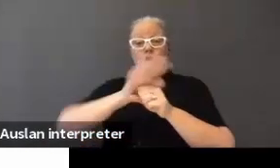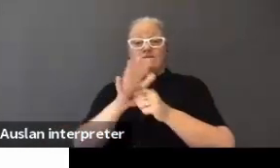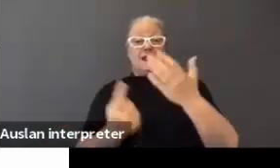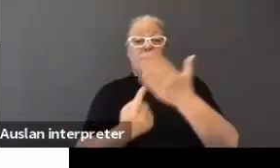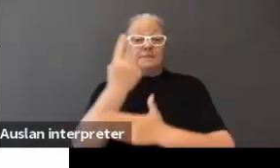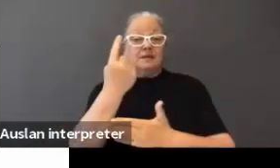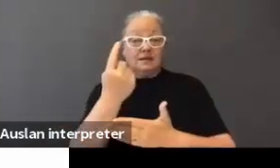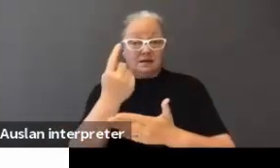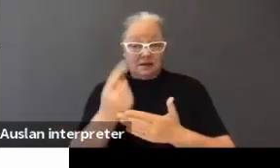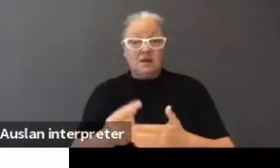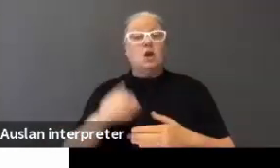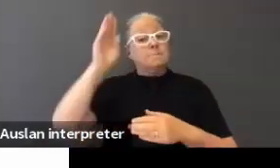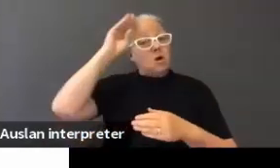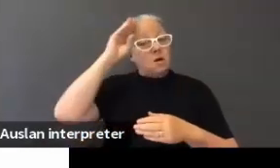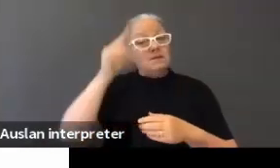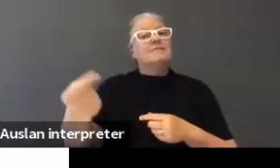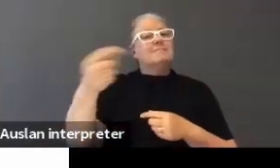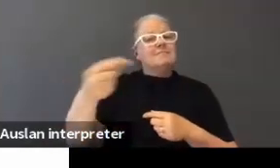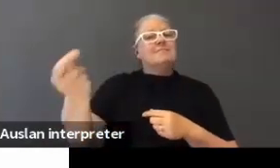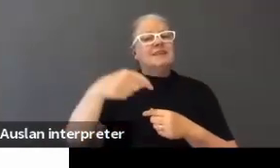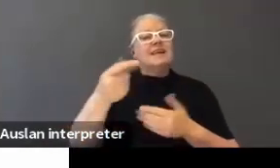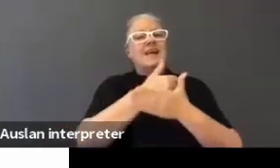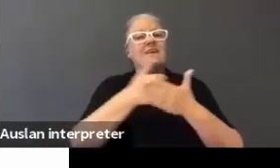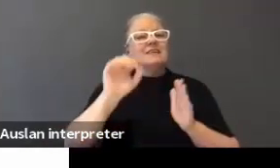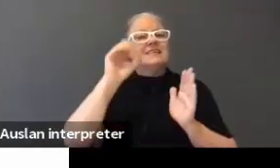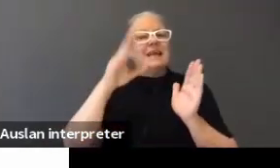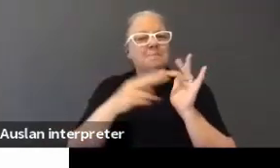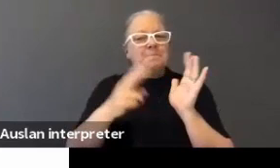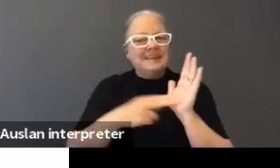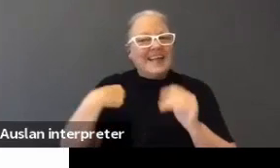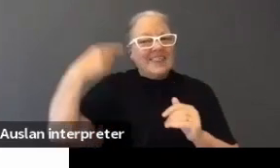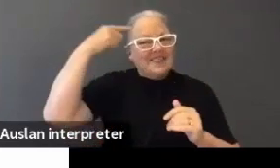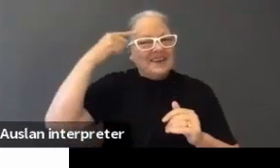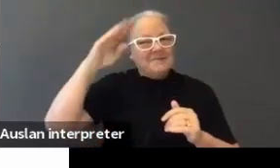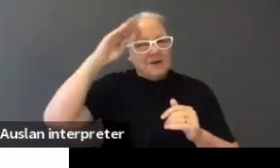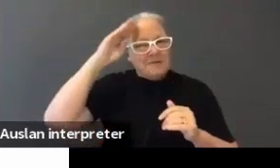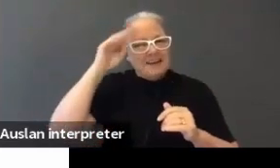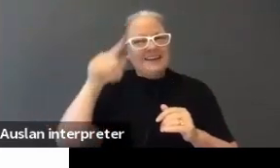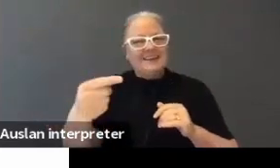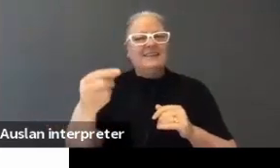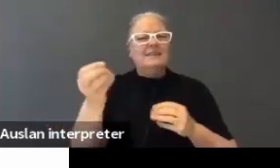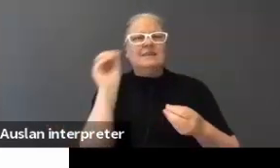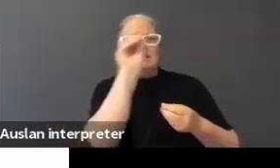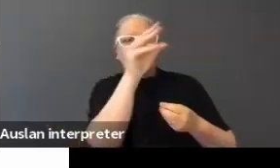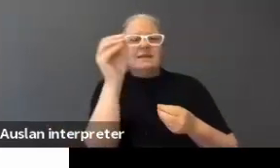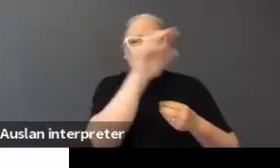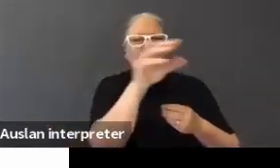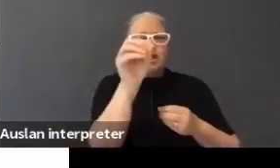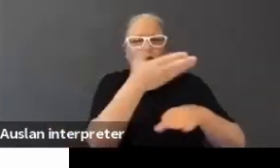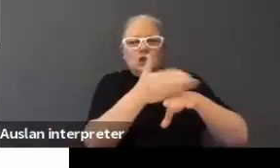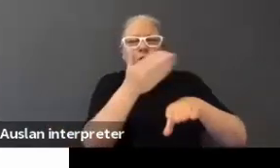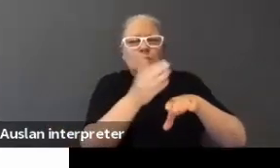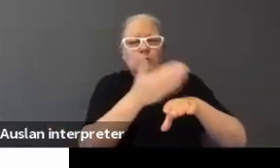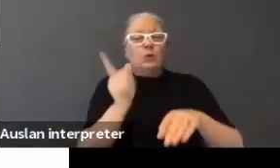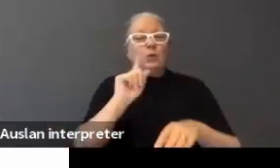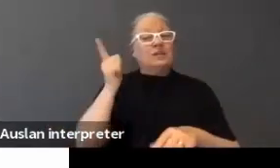Bobby was coming into my office every 10 minutes, I think, at one point, listing something new that a teacher